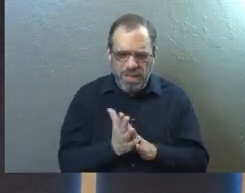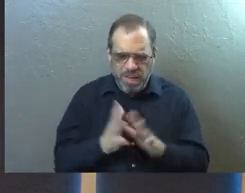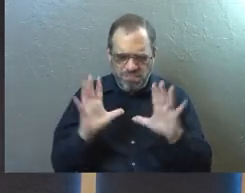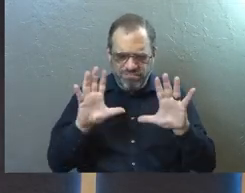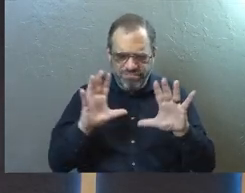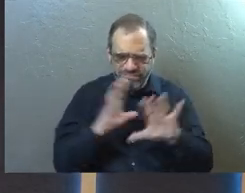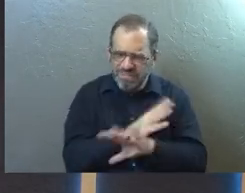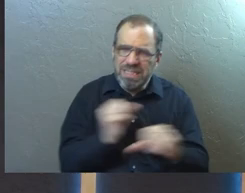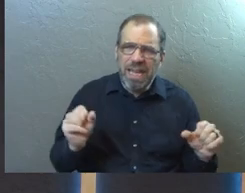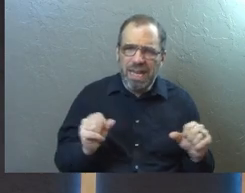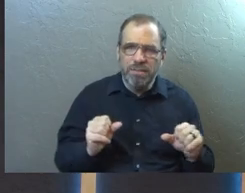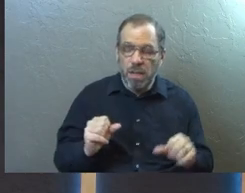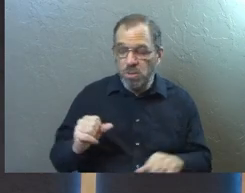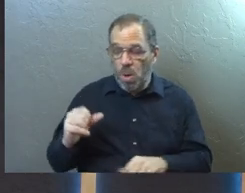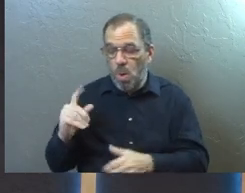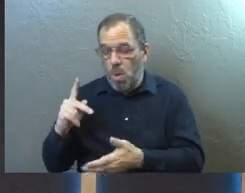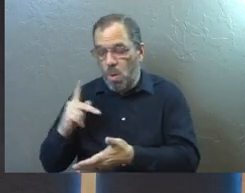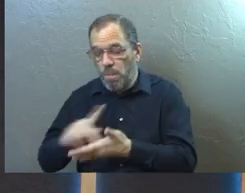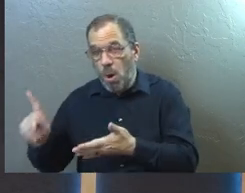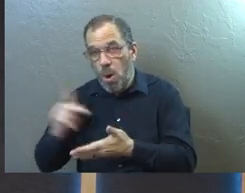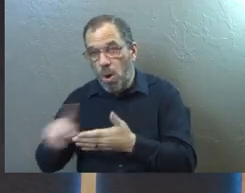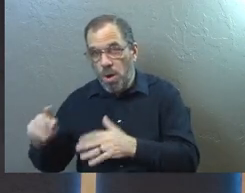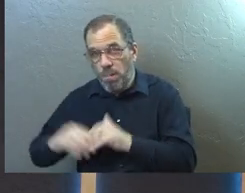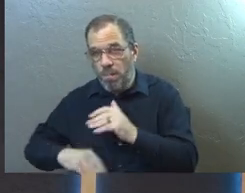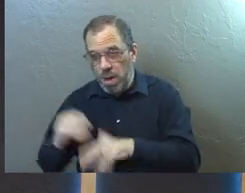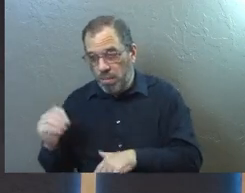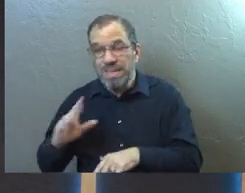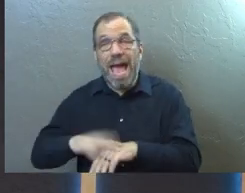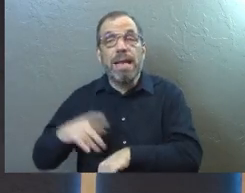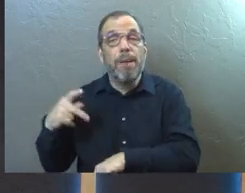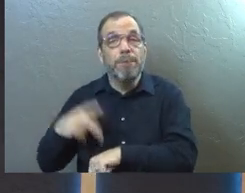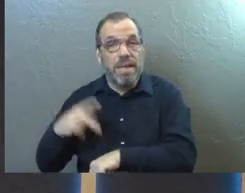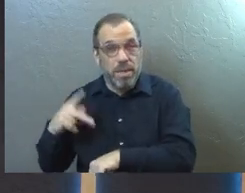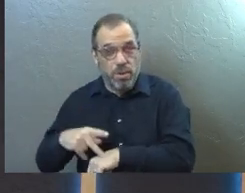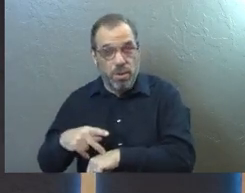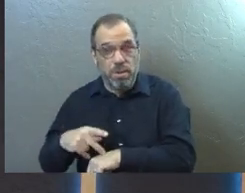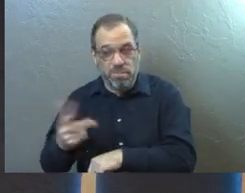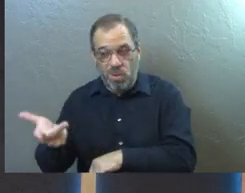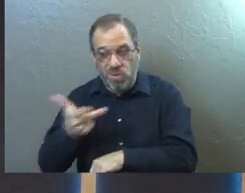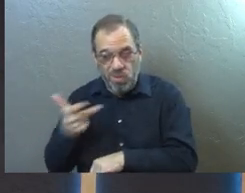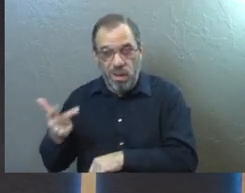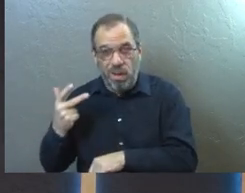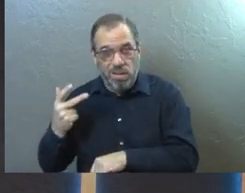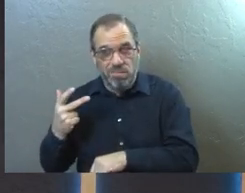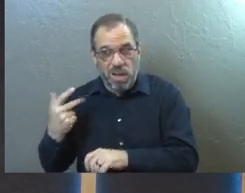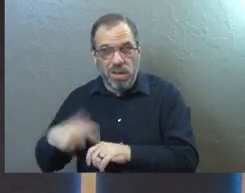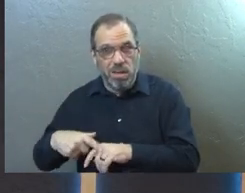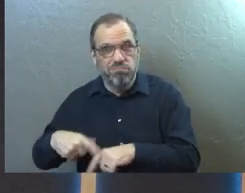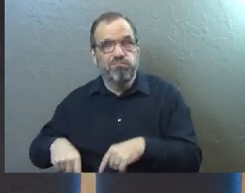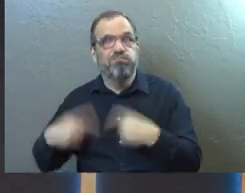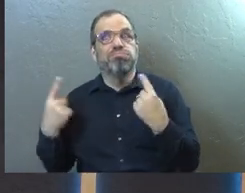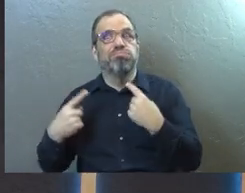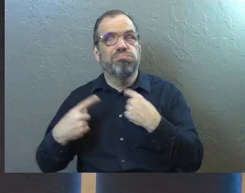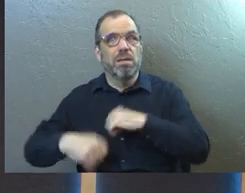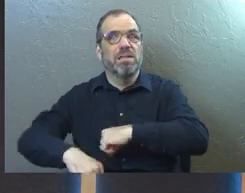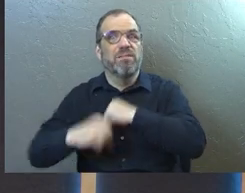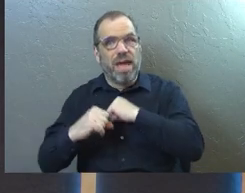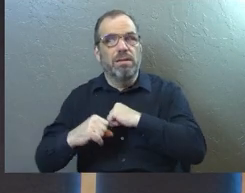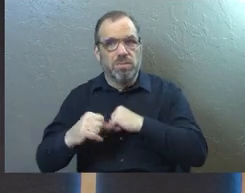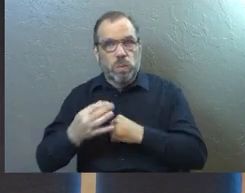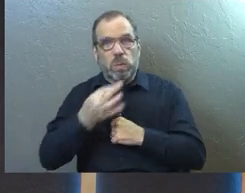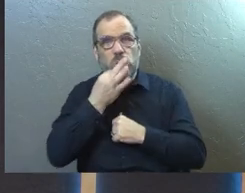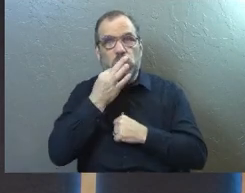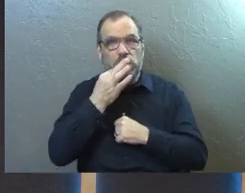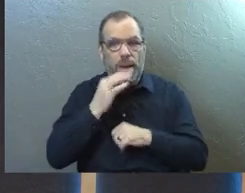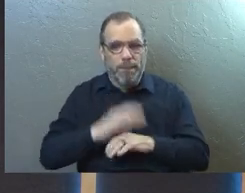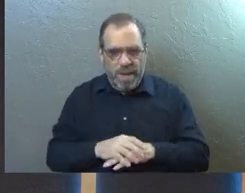saved? And Paul and Barnabas are going to argue this and Peter's going to argue this. And there's a lot of really key moments happening that are coming up here.